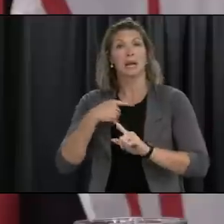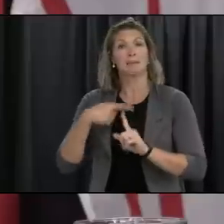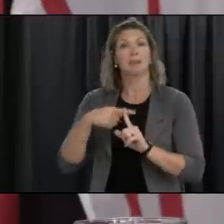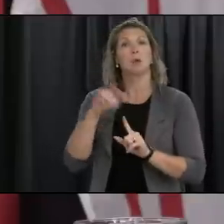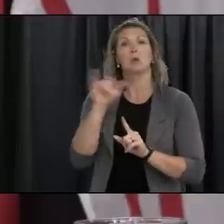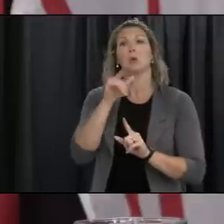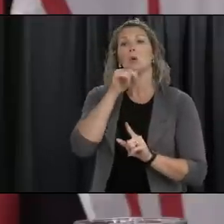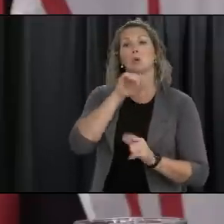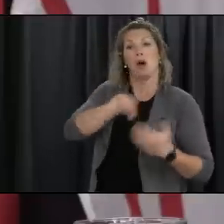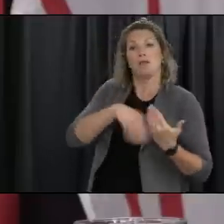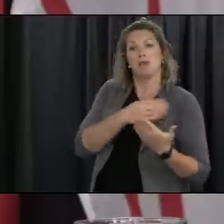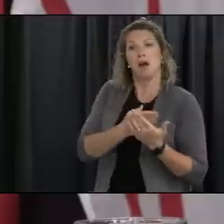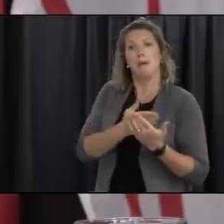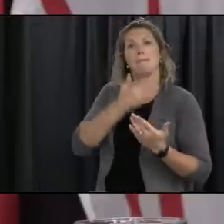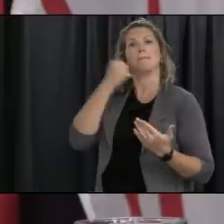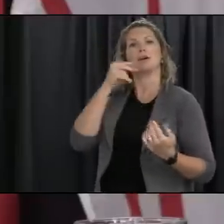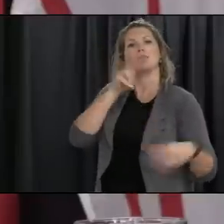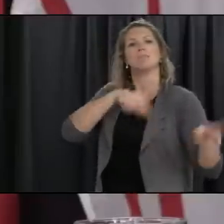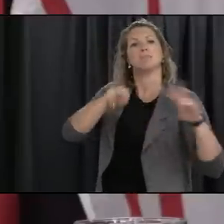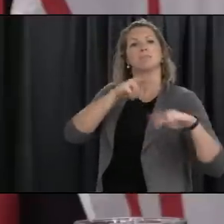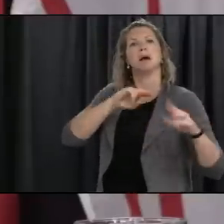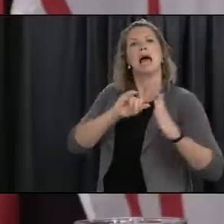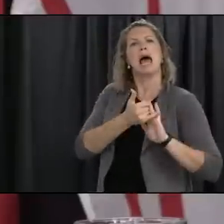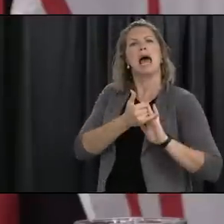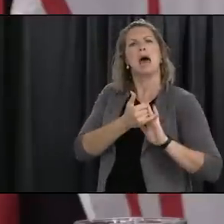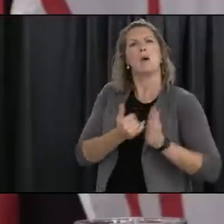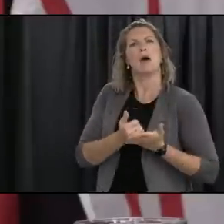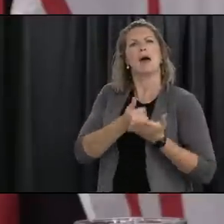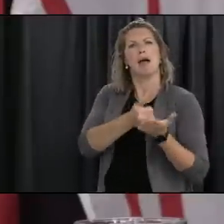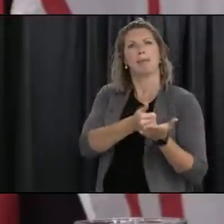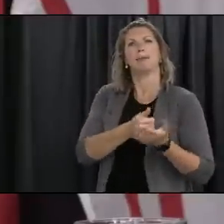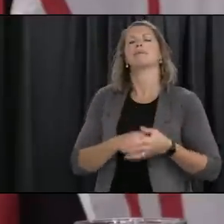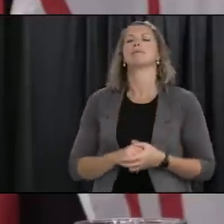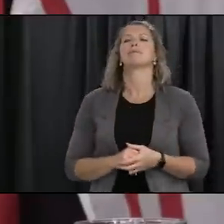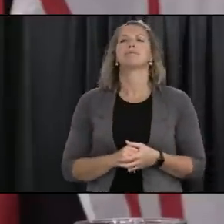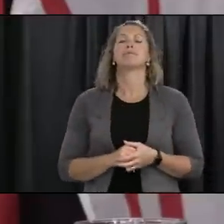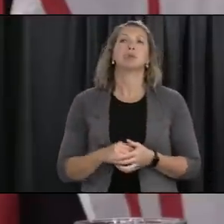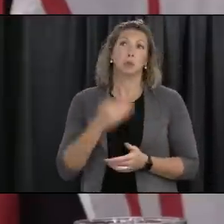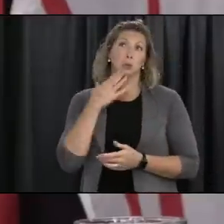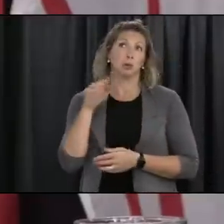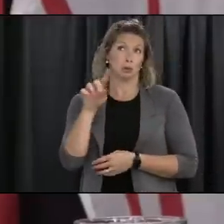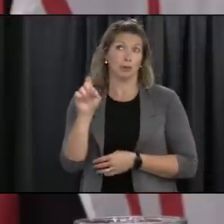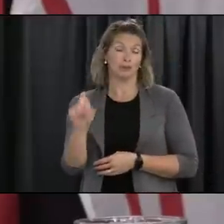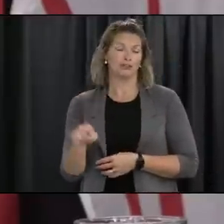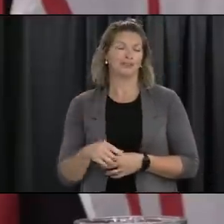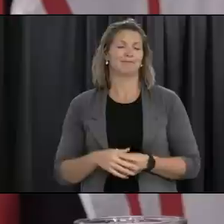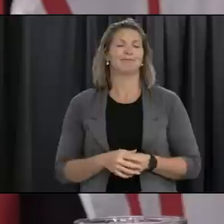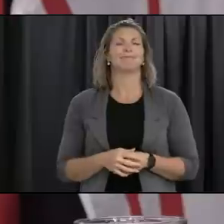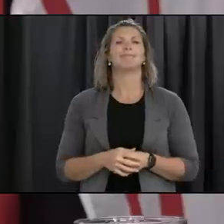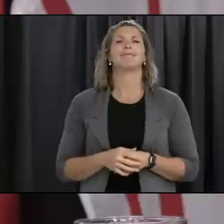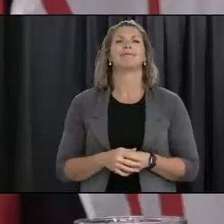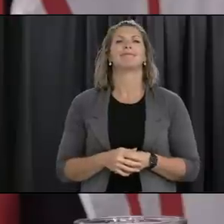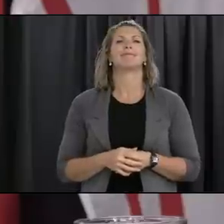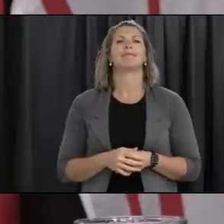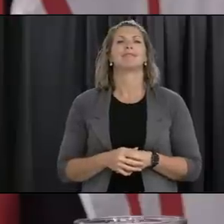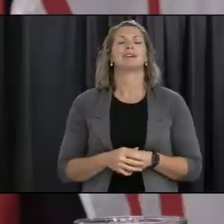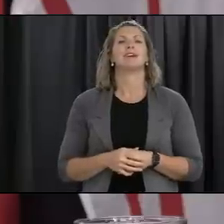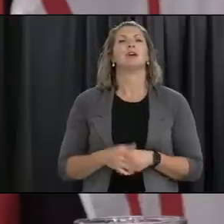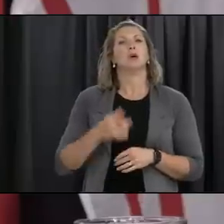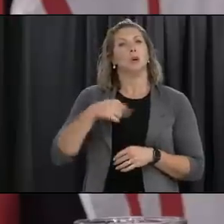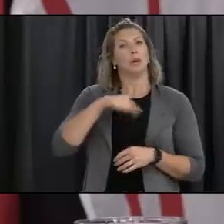question one of our um uh strengths in some respects is that we do have a a vibrant